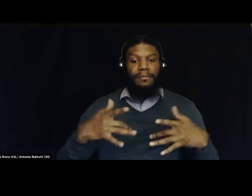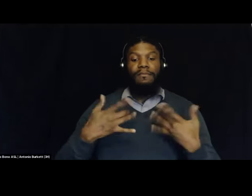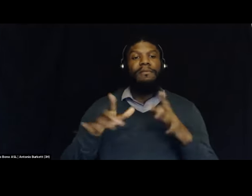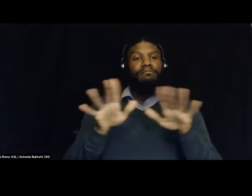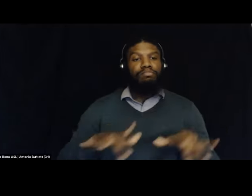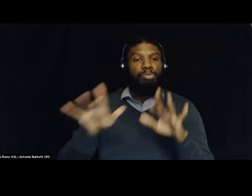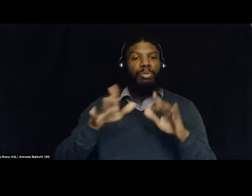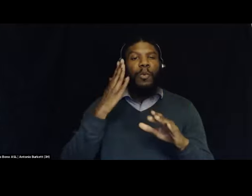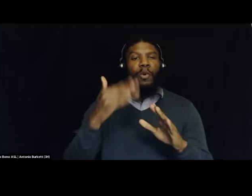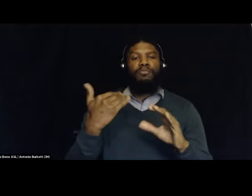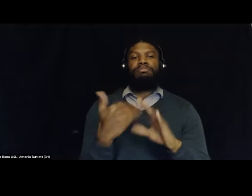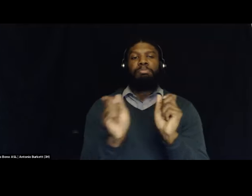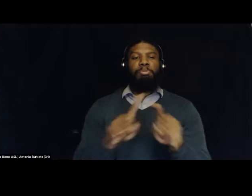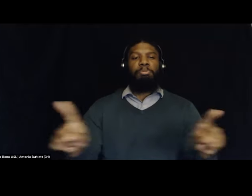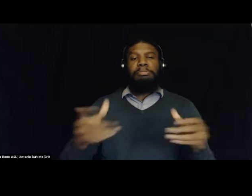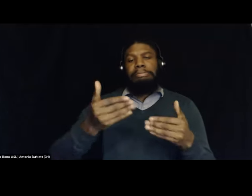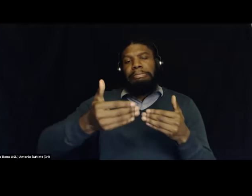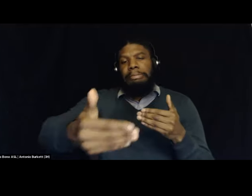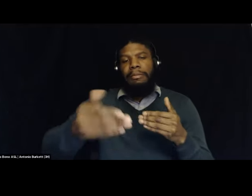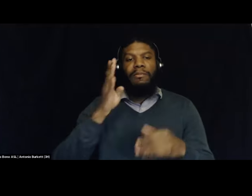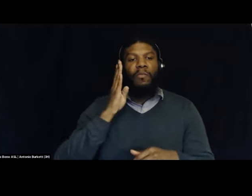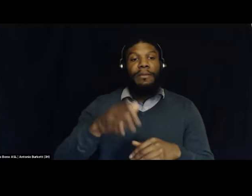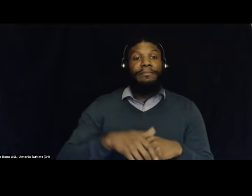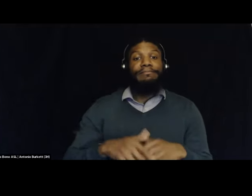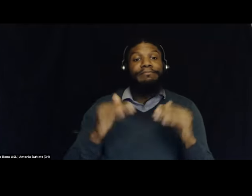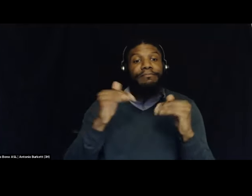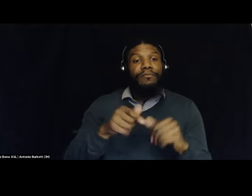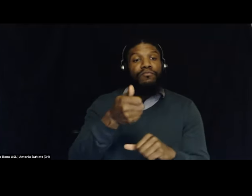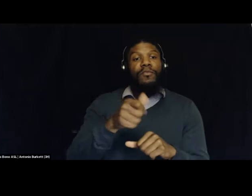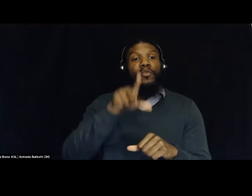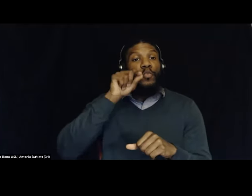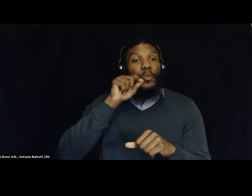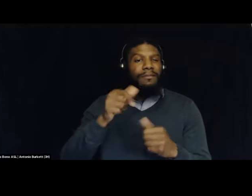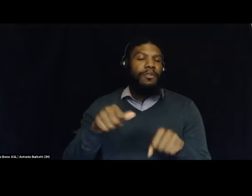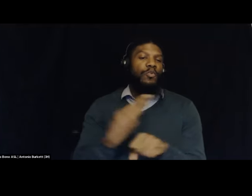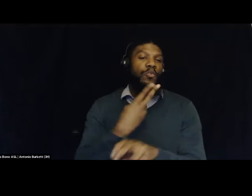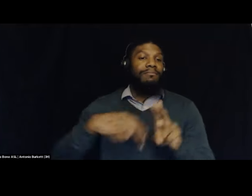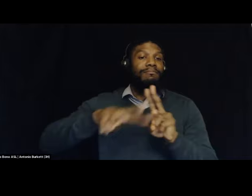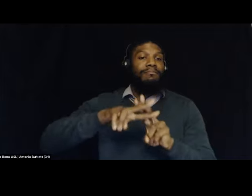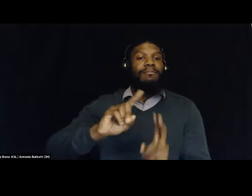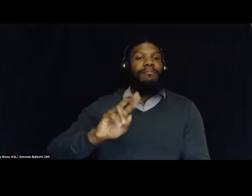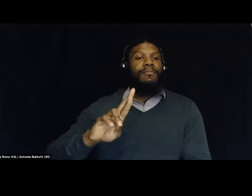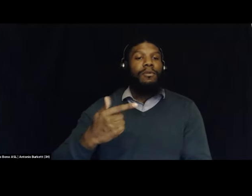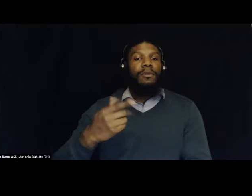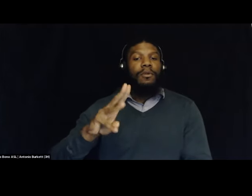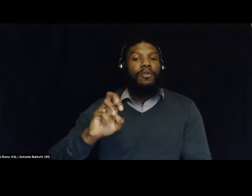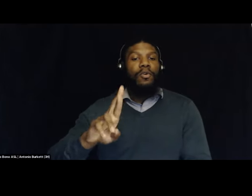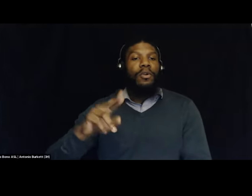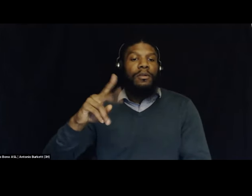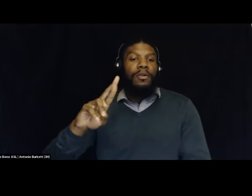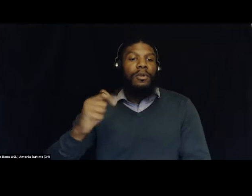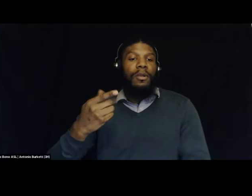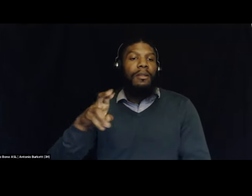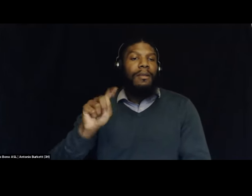attendees in the coming days. If you're tweeting, you can use the hashtag drugwardragnet and tag our panelists and